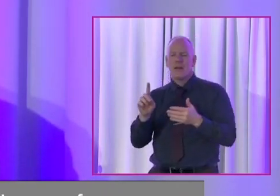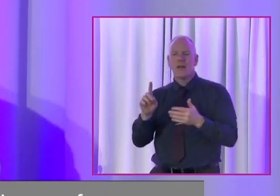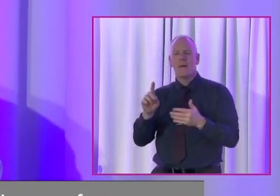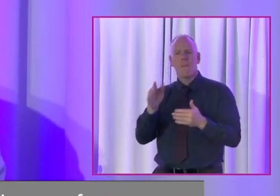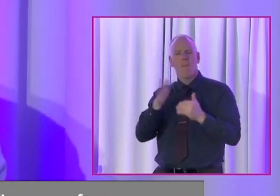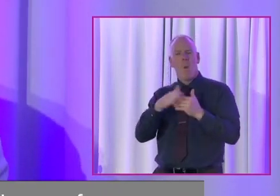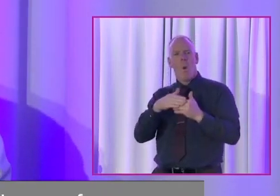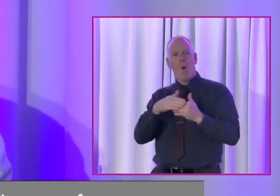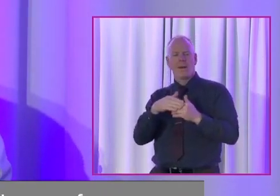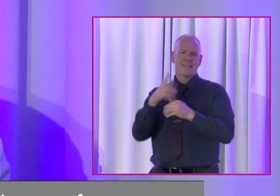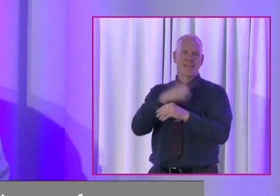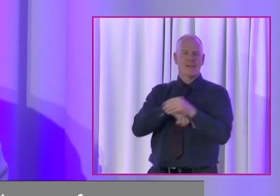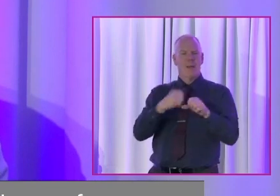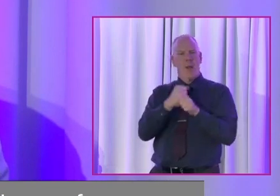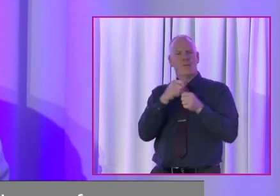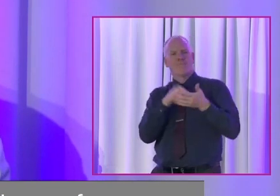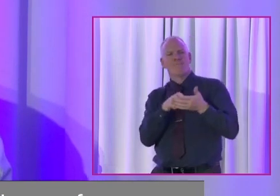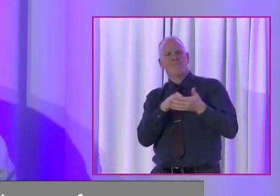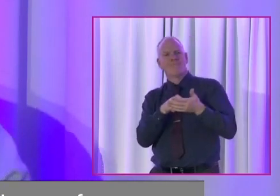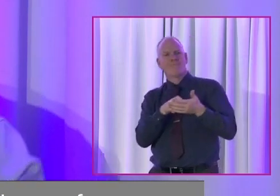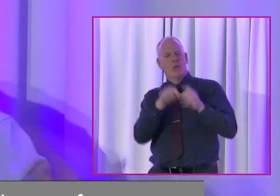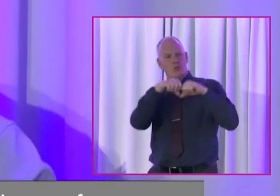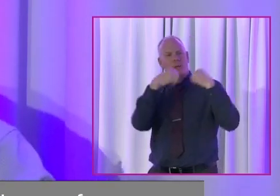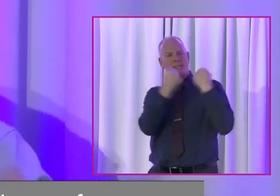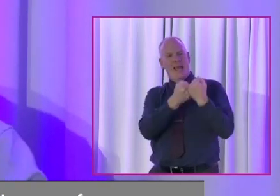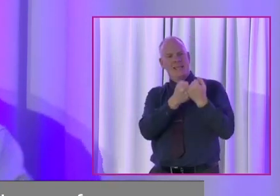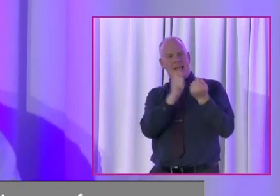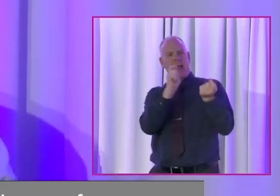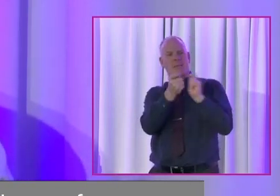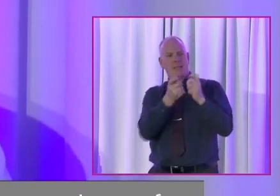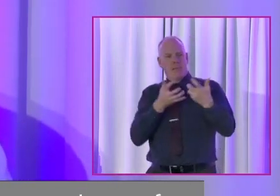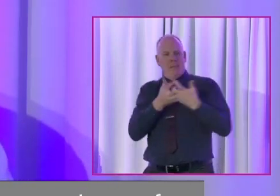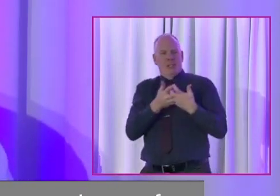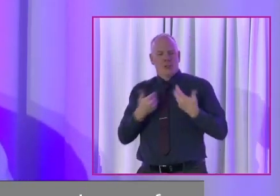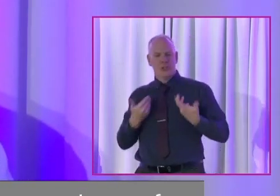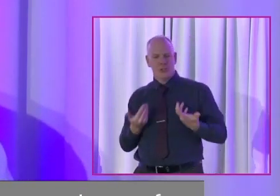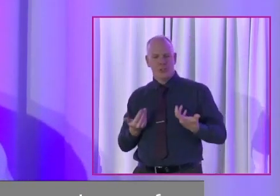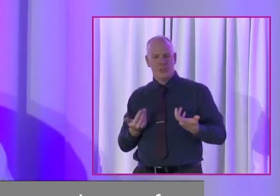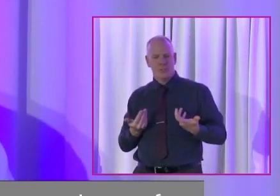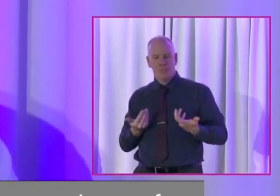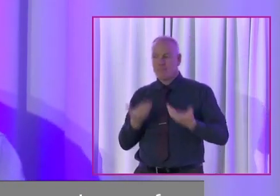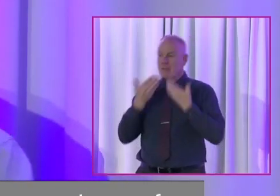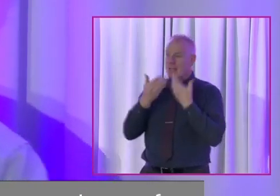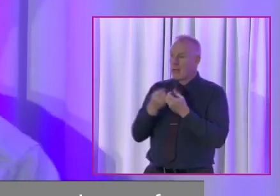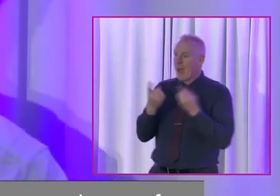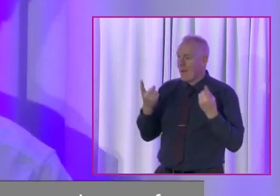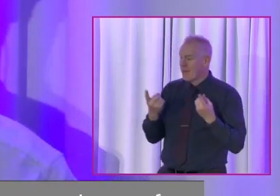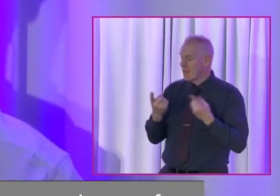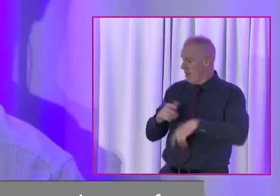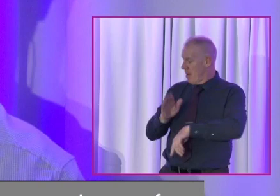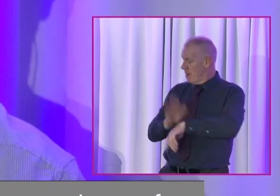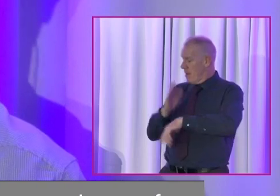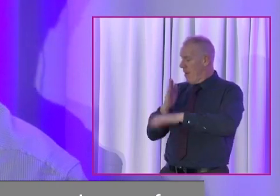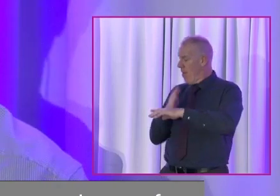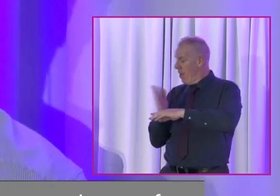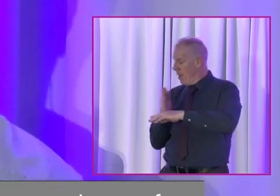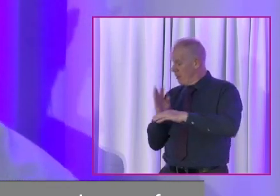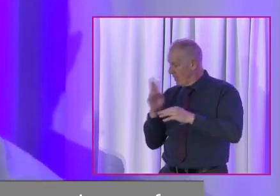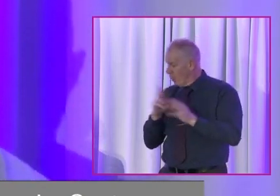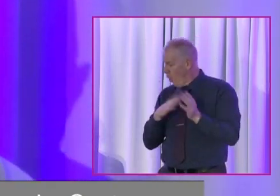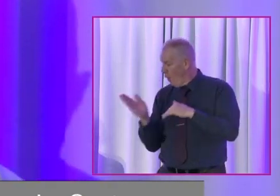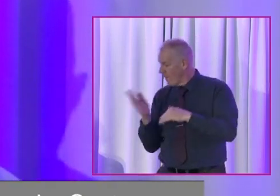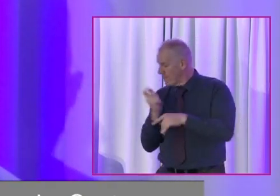of, but it's more an issue of societal adaptation to it. So, yeah, thanks very much. Spot on. Am I going over there, Tom, am